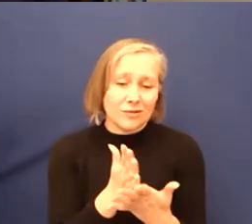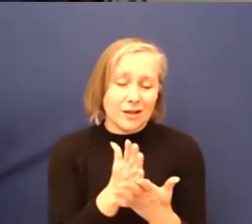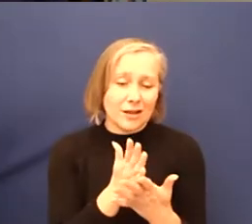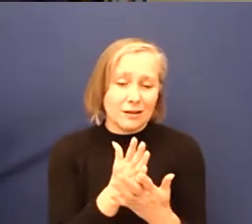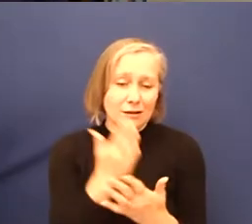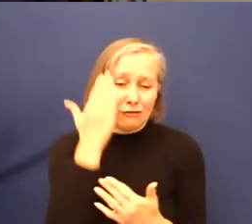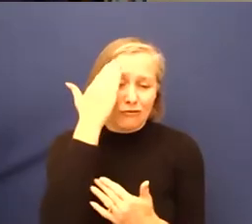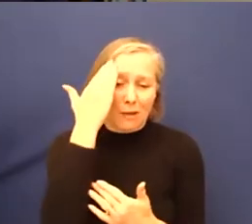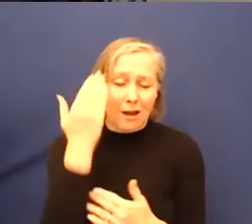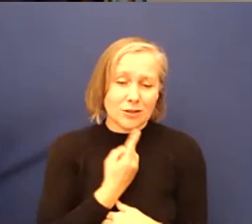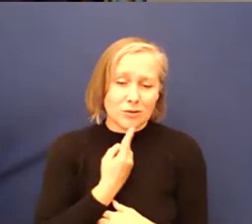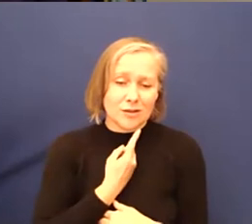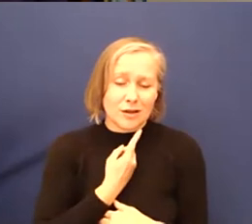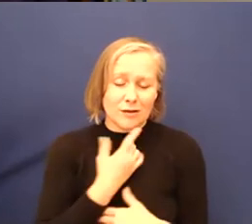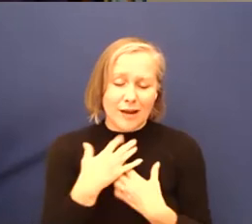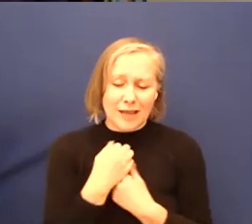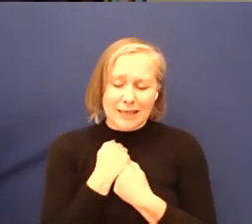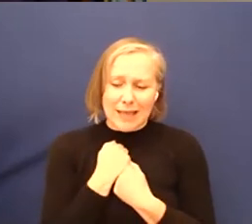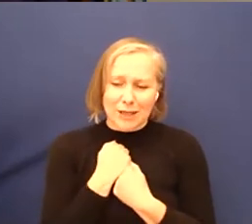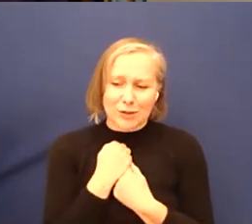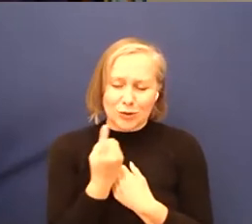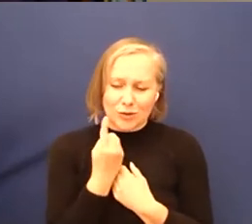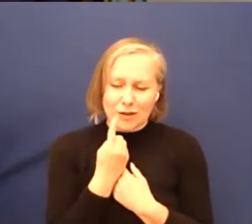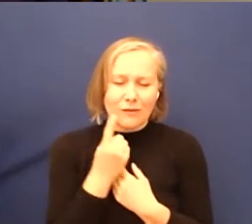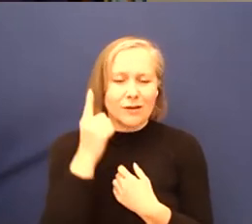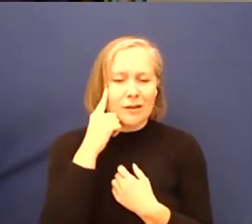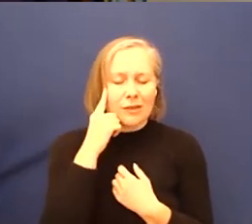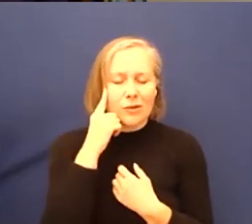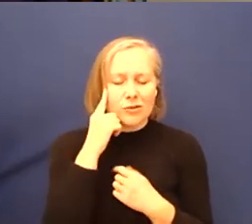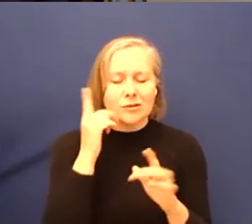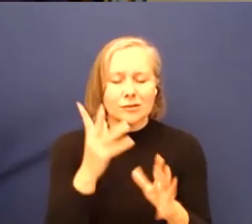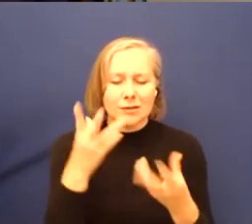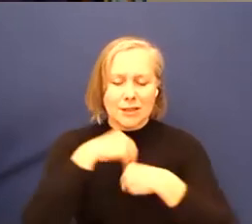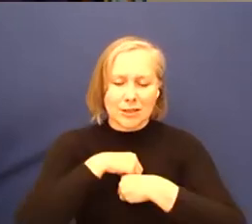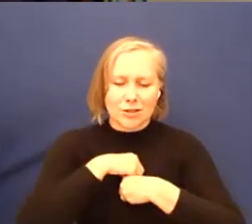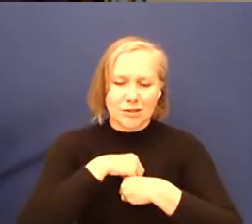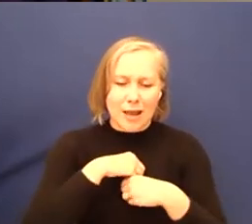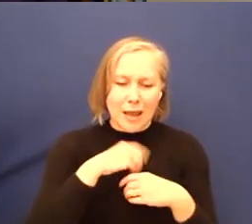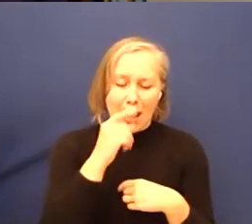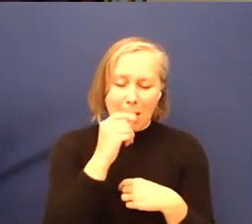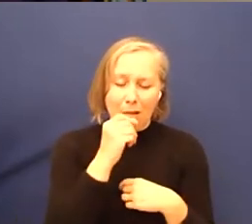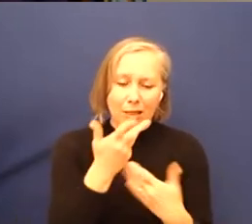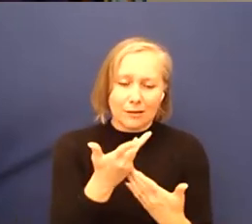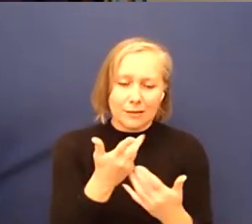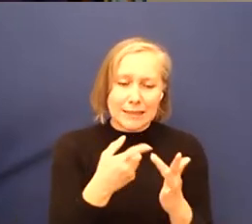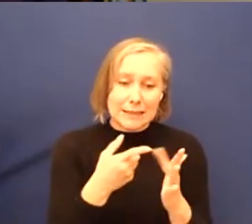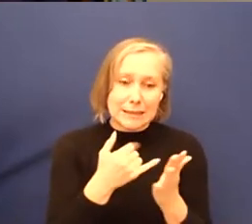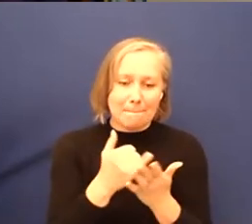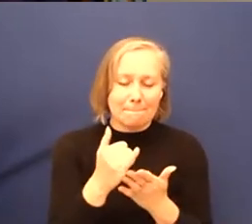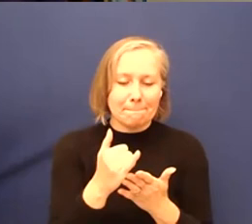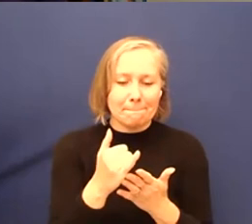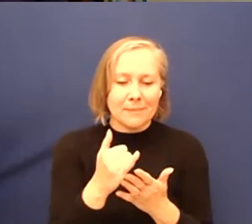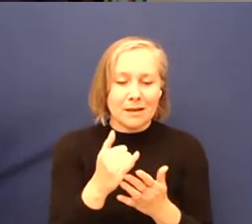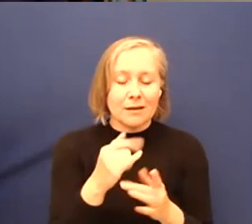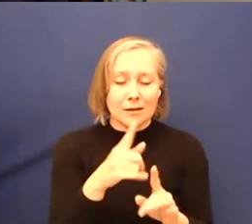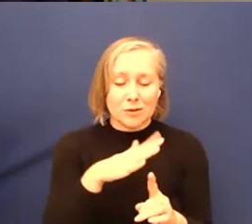whenever those thoughts crop up, because they will crop up internalized ableism is a thing because we're surrounded by ableism